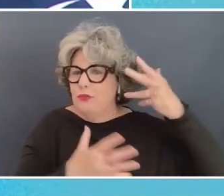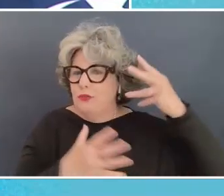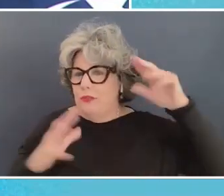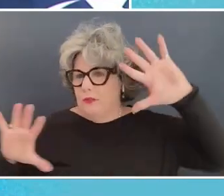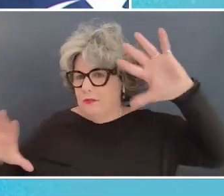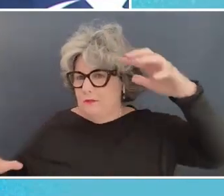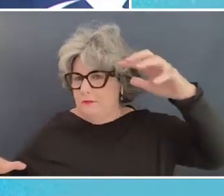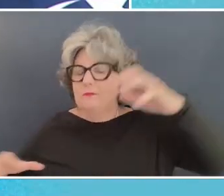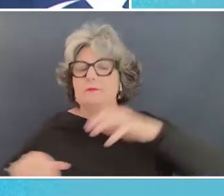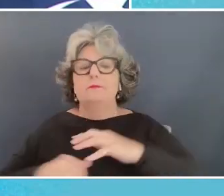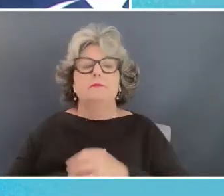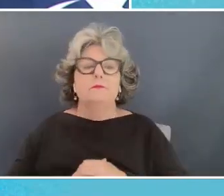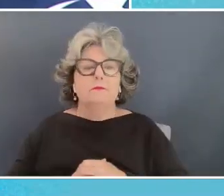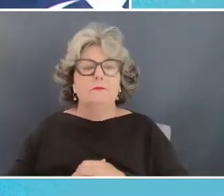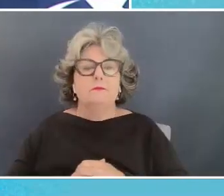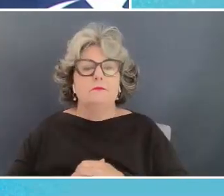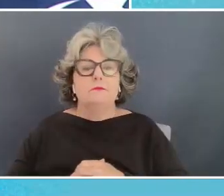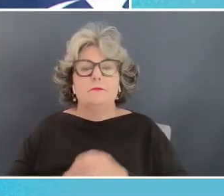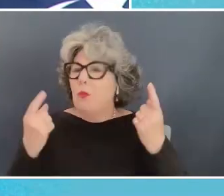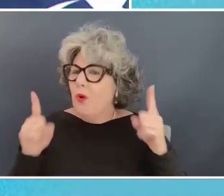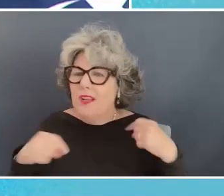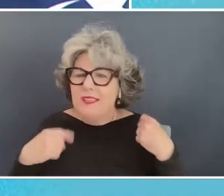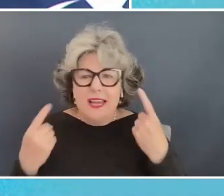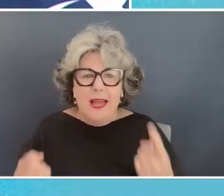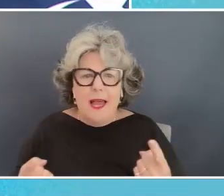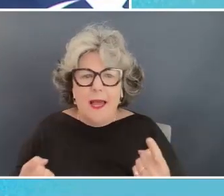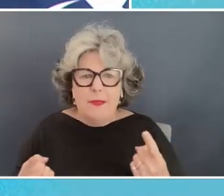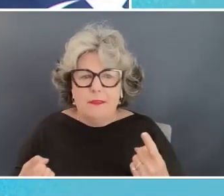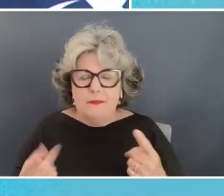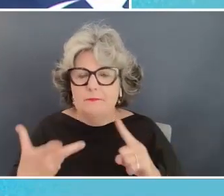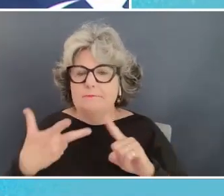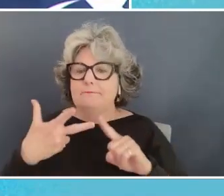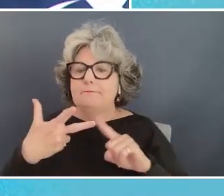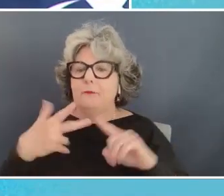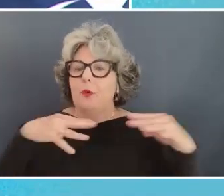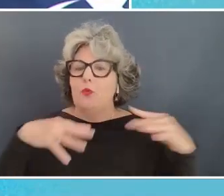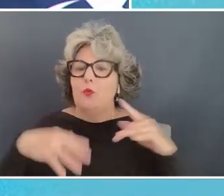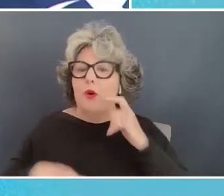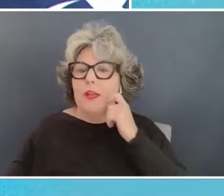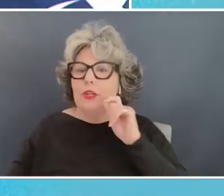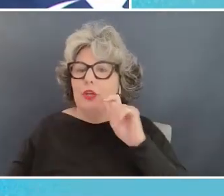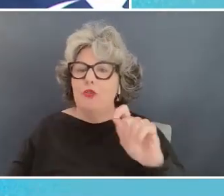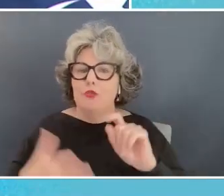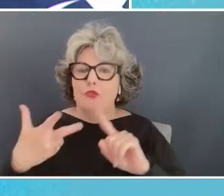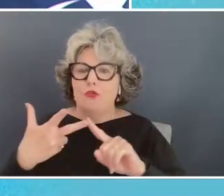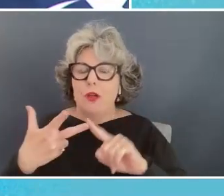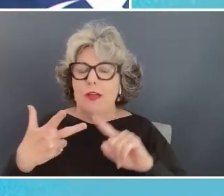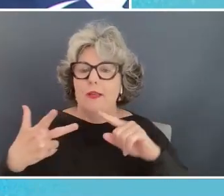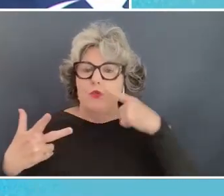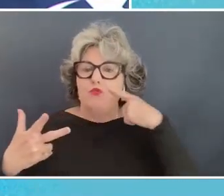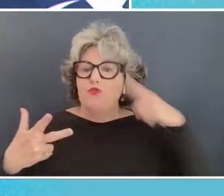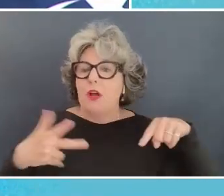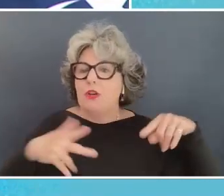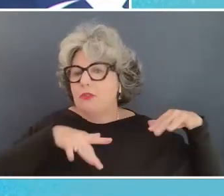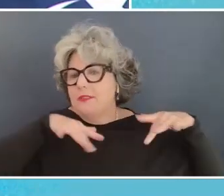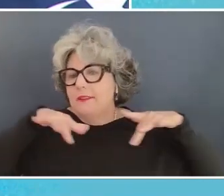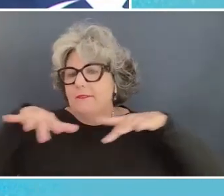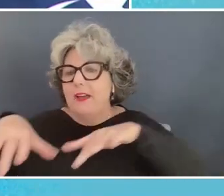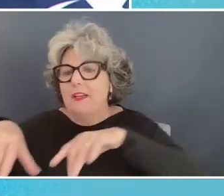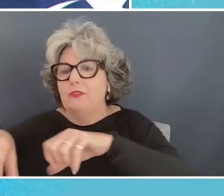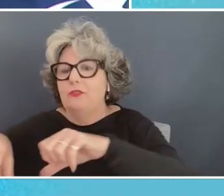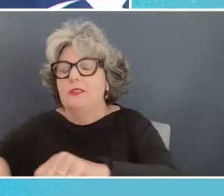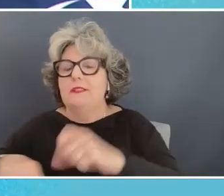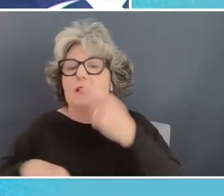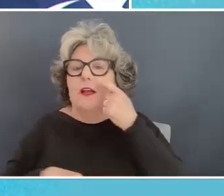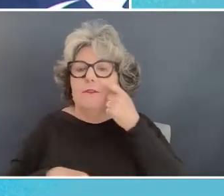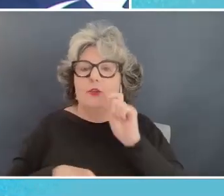population what has happened with the war in ukraine uh russia's invasion of ukraine as we know has triggered a number